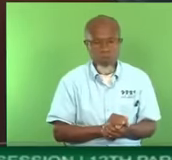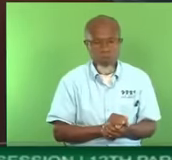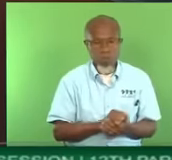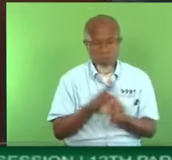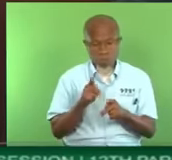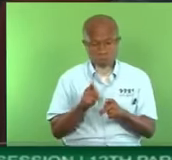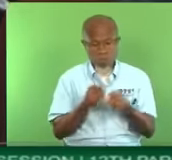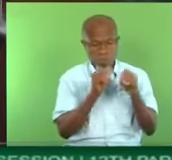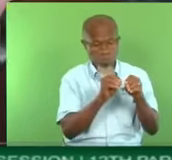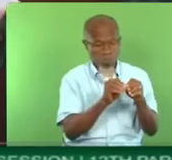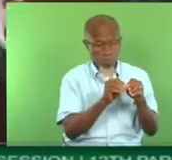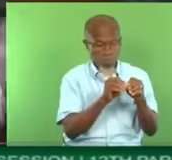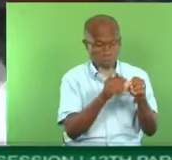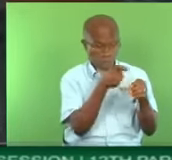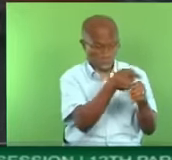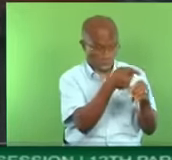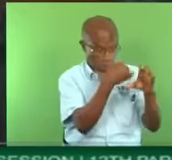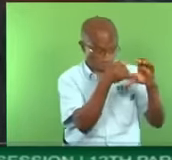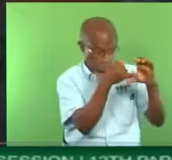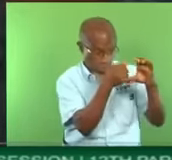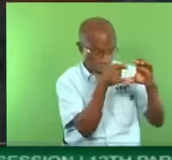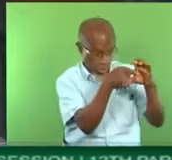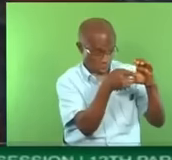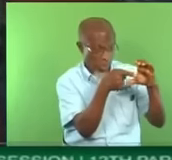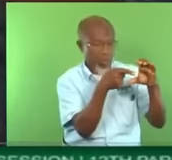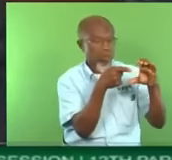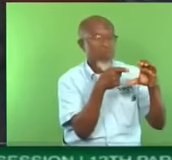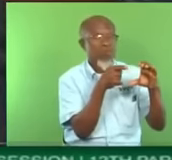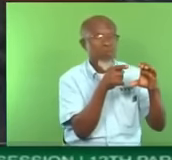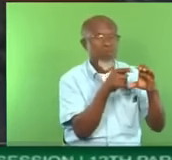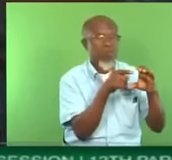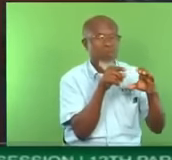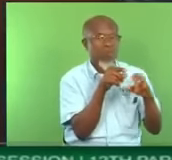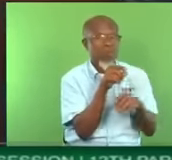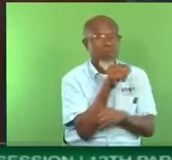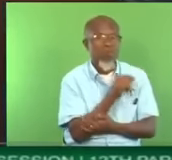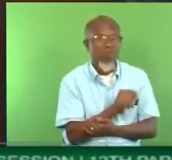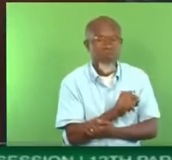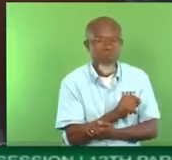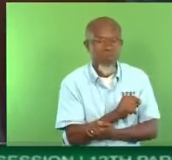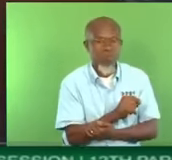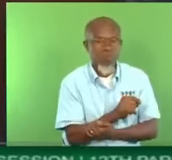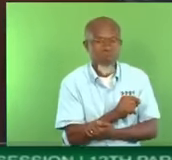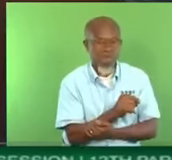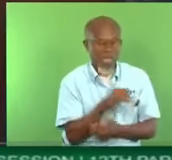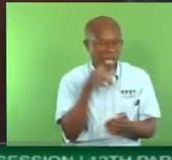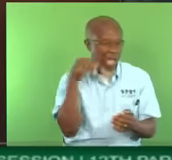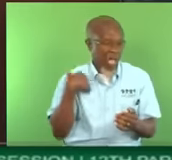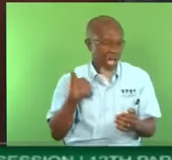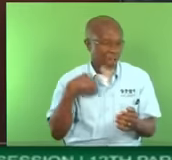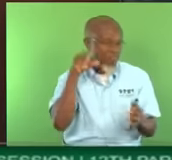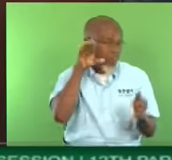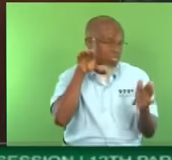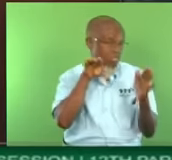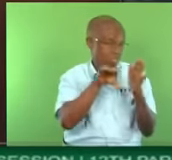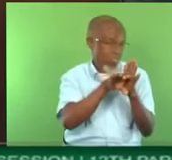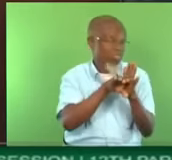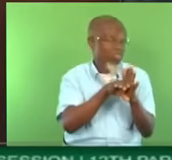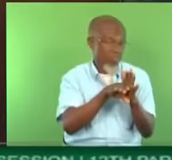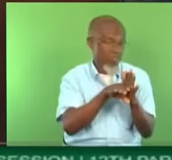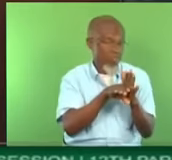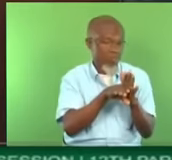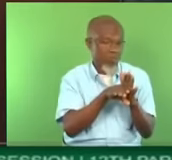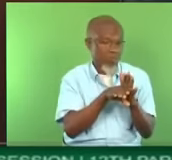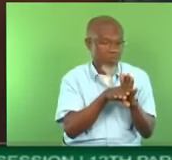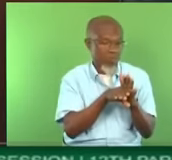I don't know of the website. It is nothing I know about. But if somebody will punch it in, they could probably see pictures while I talk. So Mr. Deputy